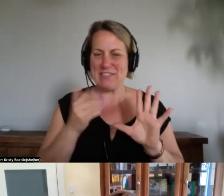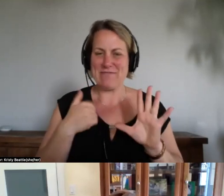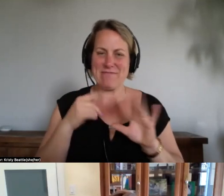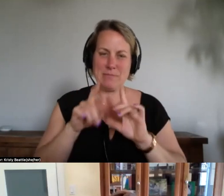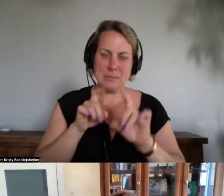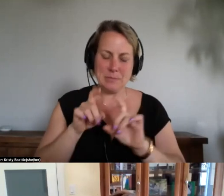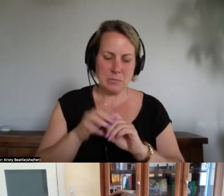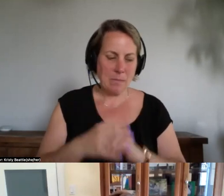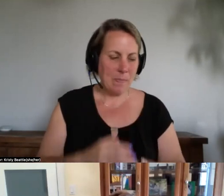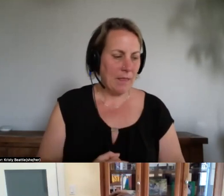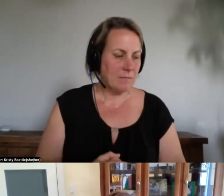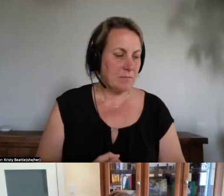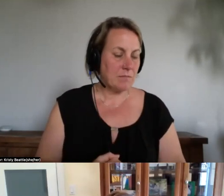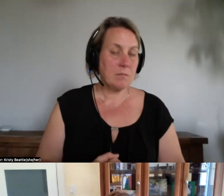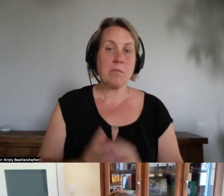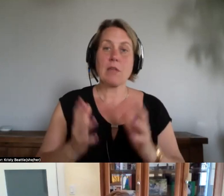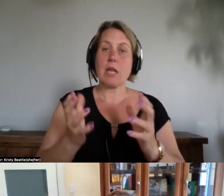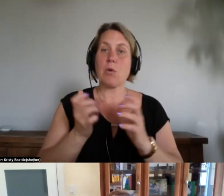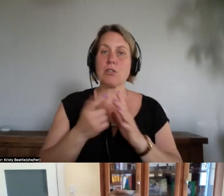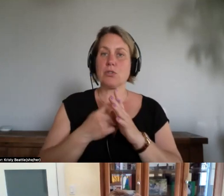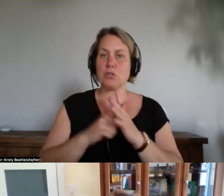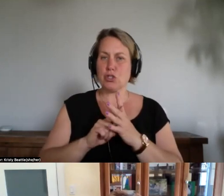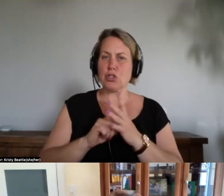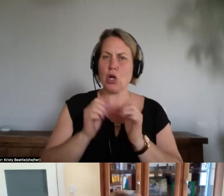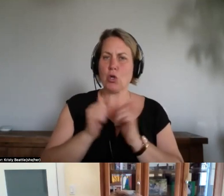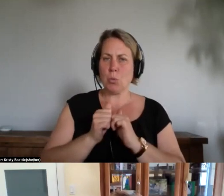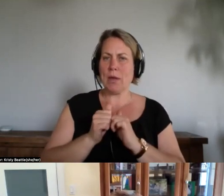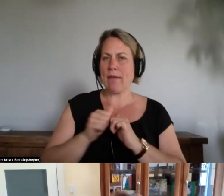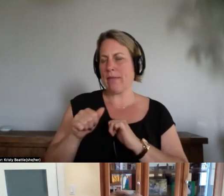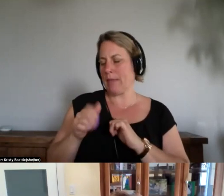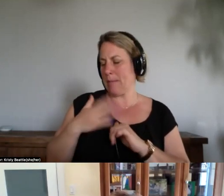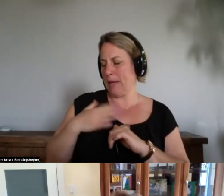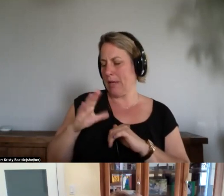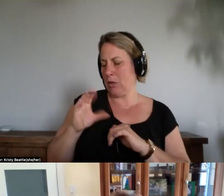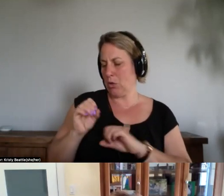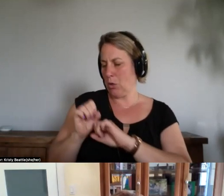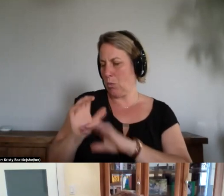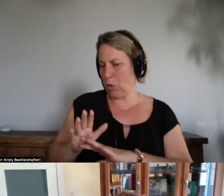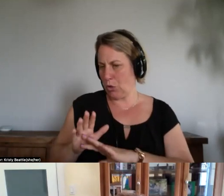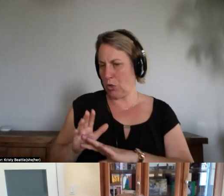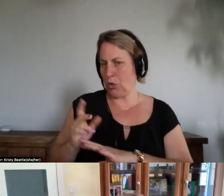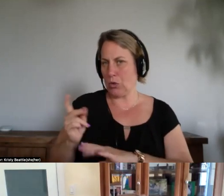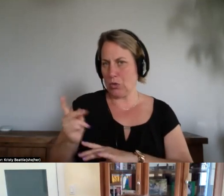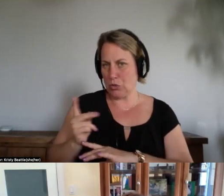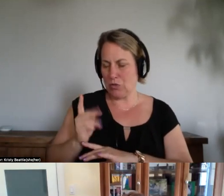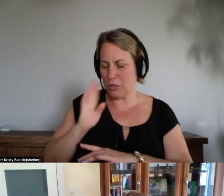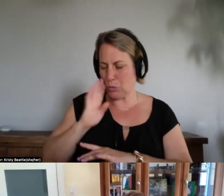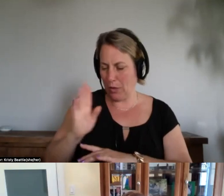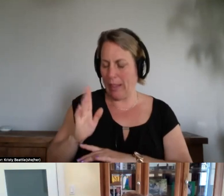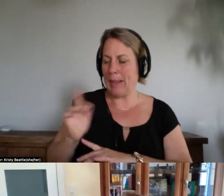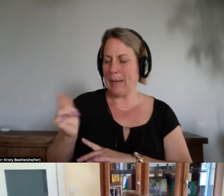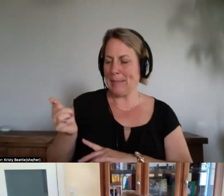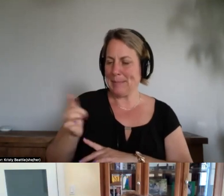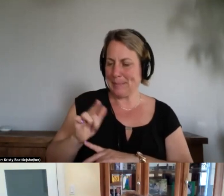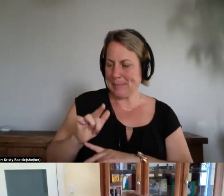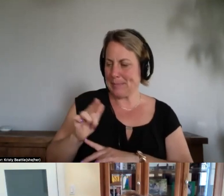uh take we're going to take turns so that we make sure